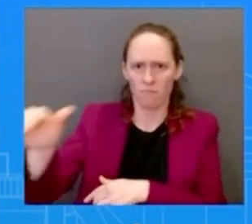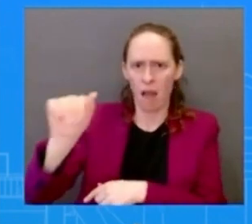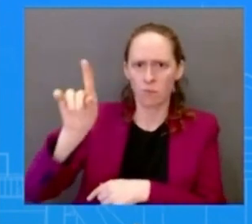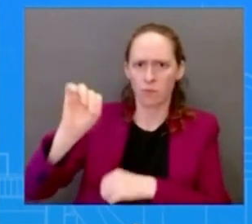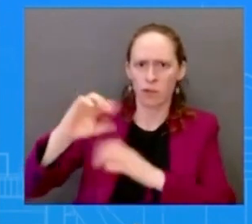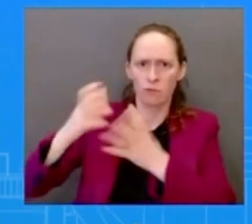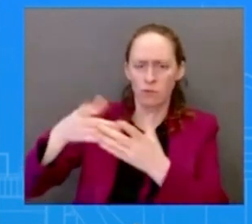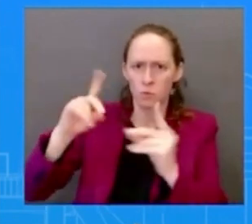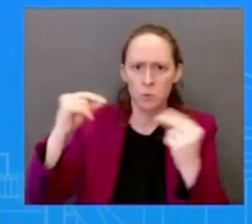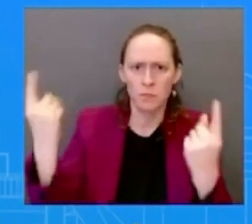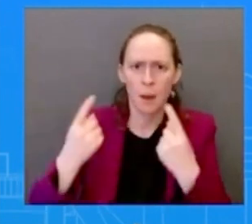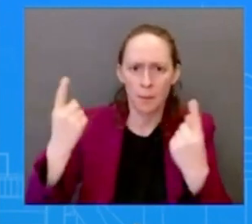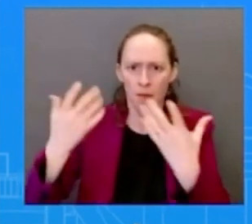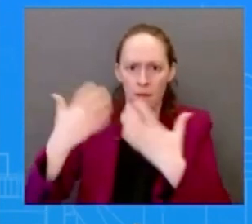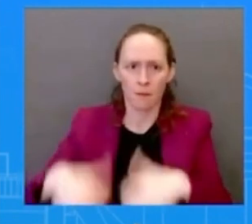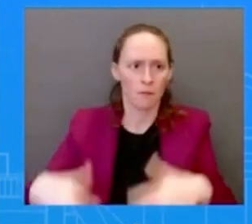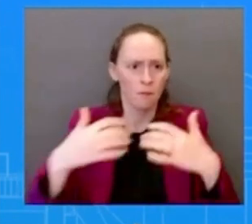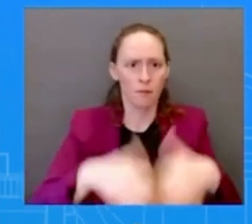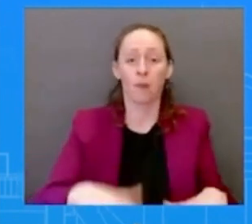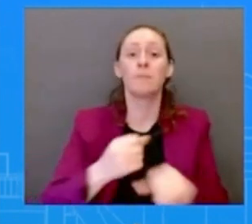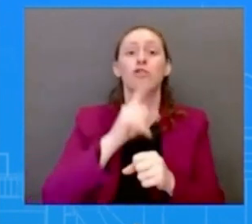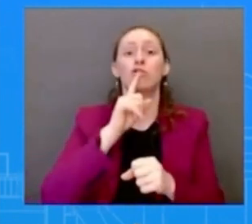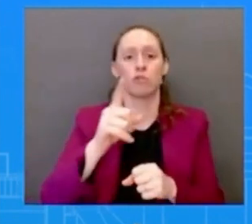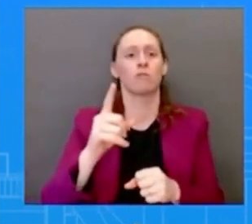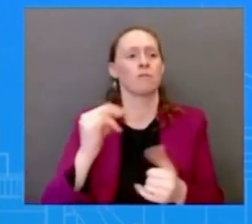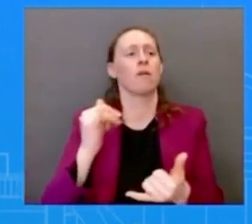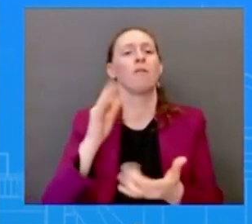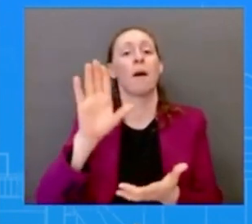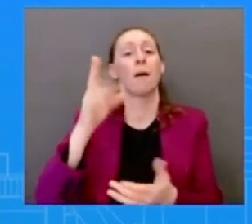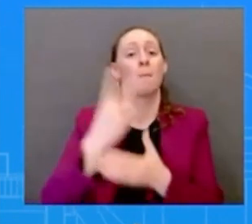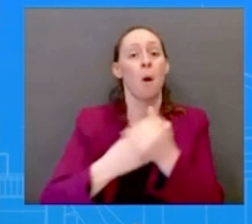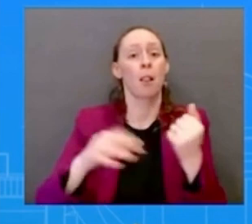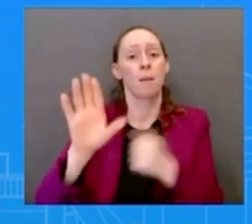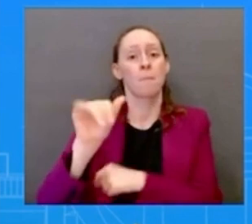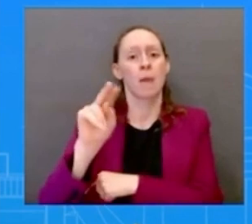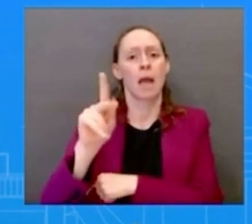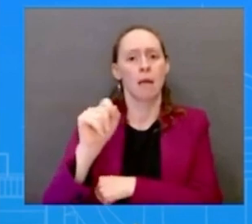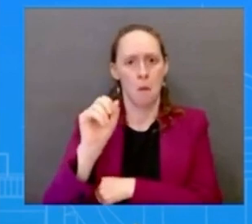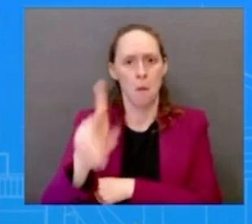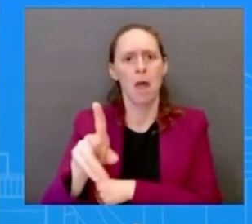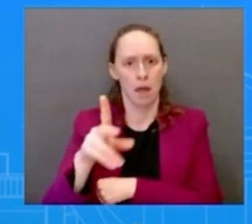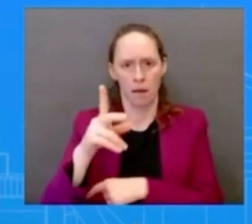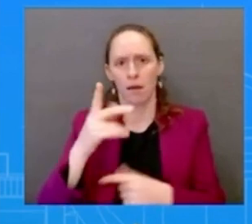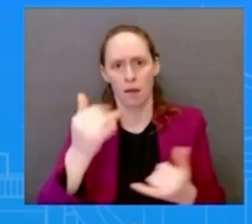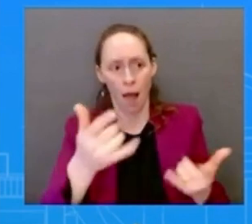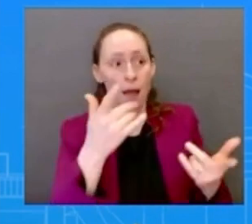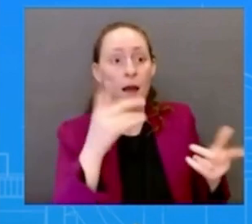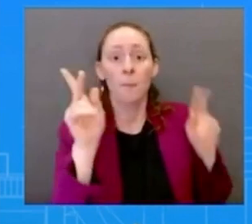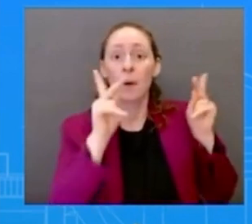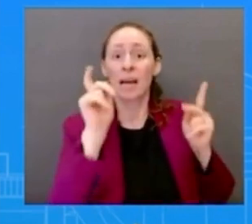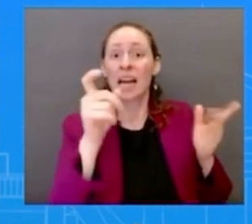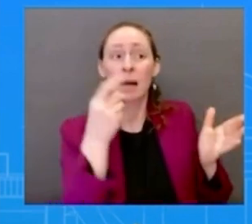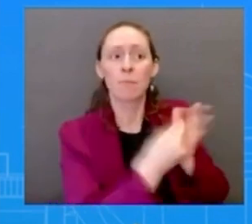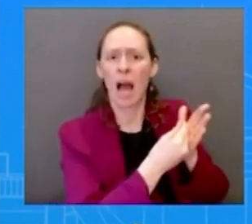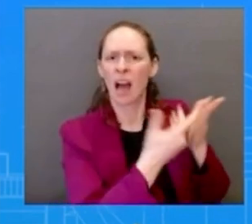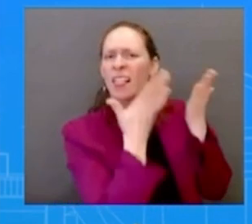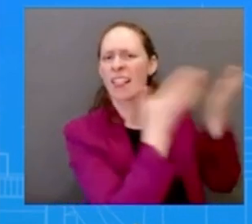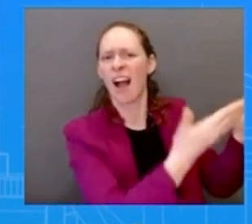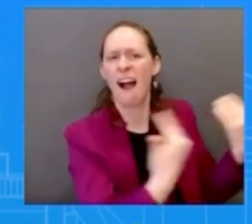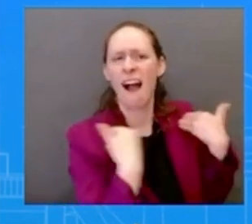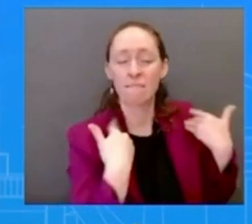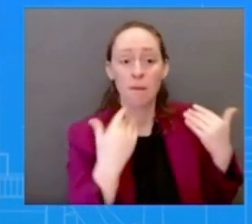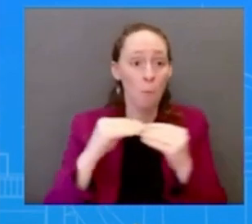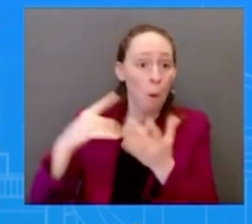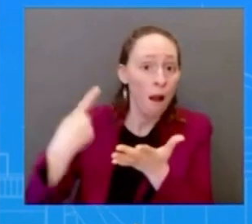but i'm not going to get into any specific situations from here thank you a question on tick tock over a hundred million people